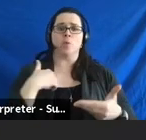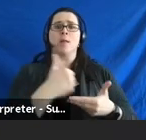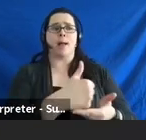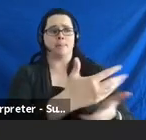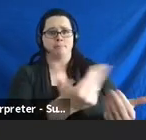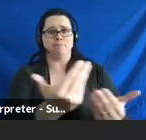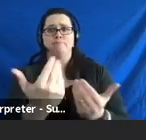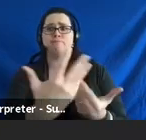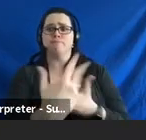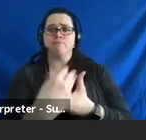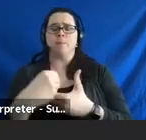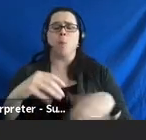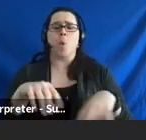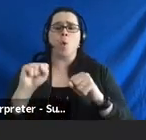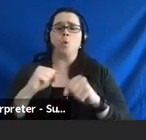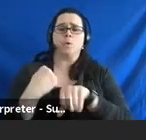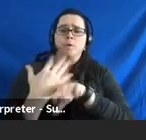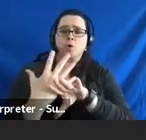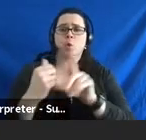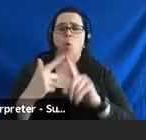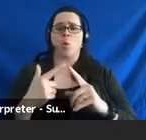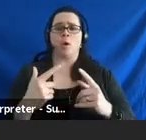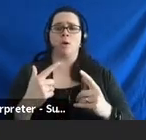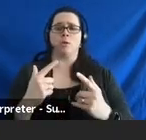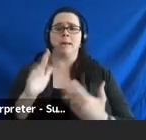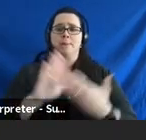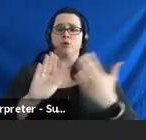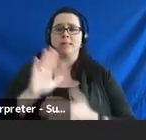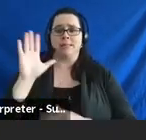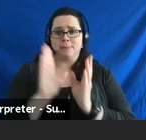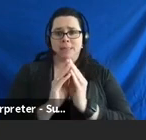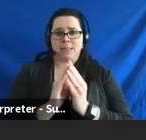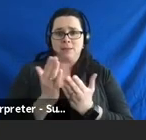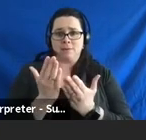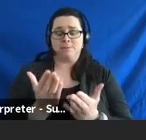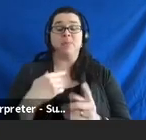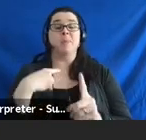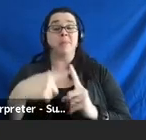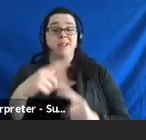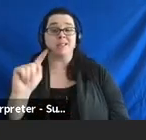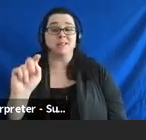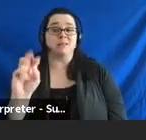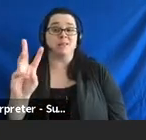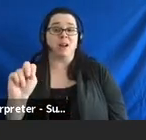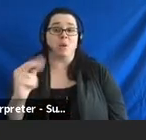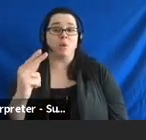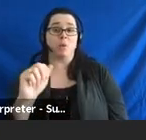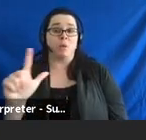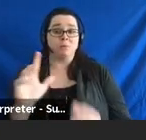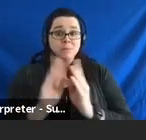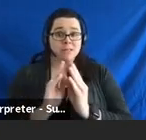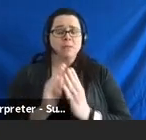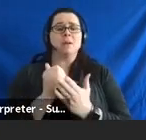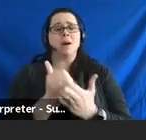we'll host on either virtual or in present meetings to do that along with town hall meetings where we will help advocates